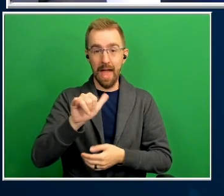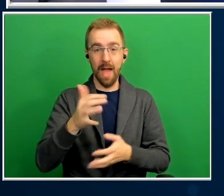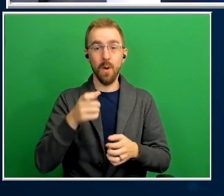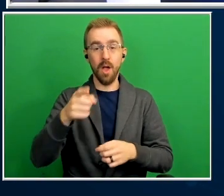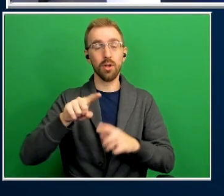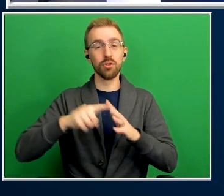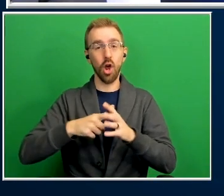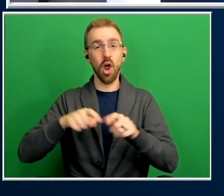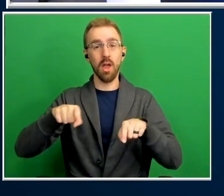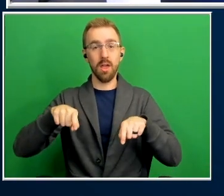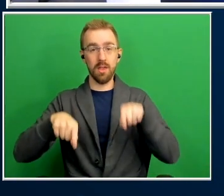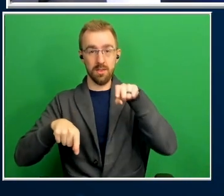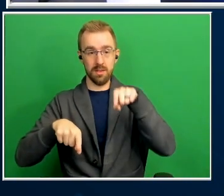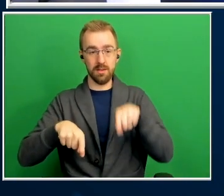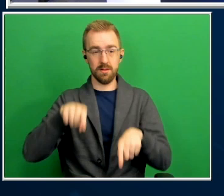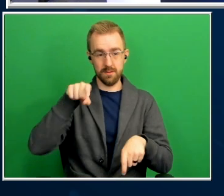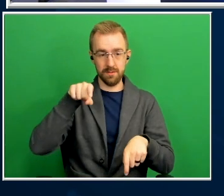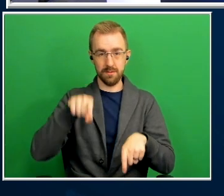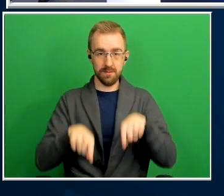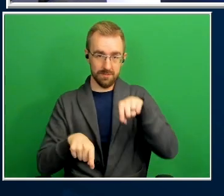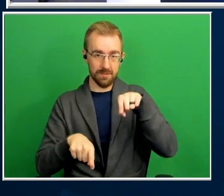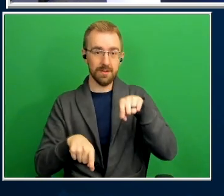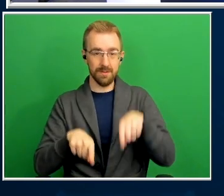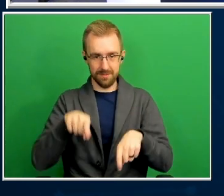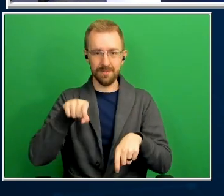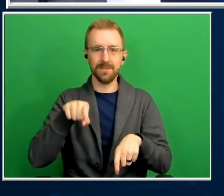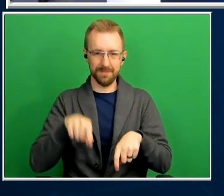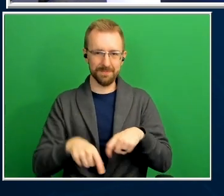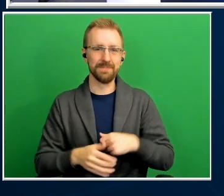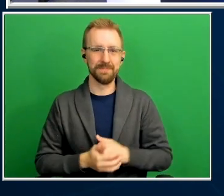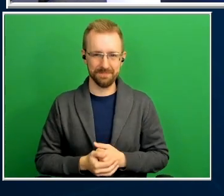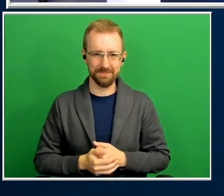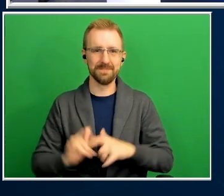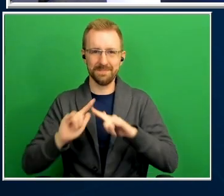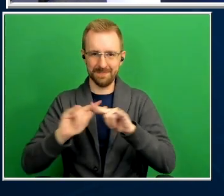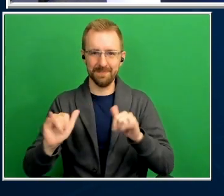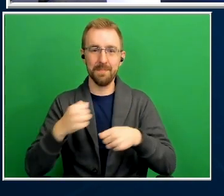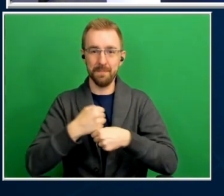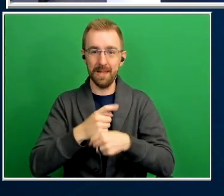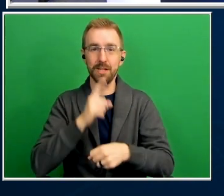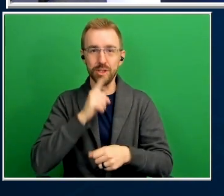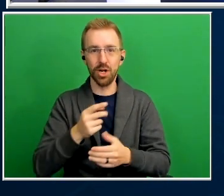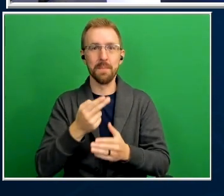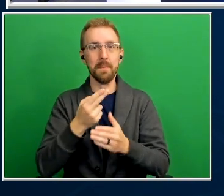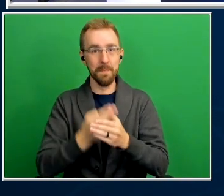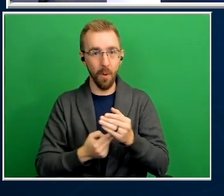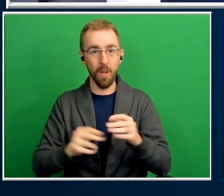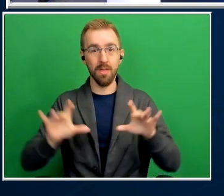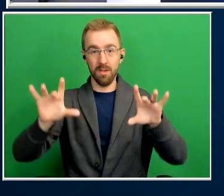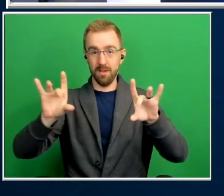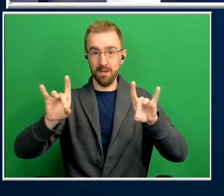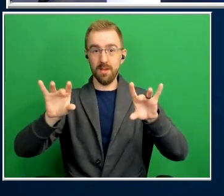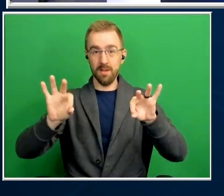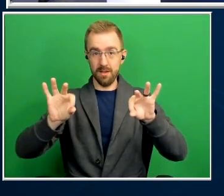knees back and forth making sure both movements are happening at the same time